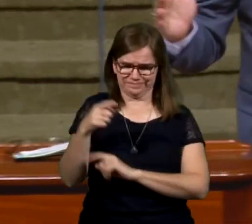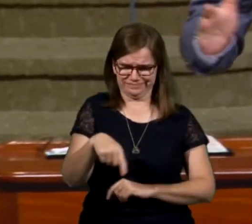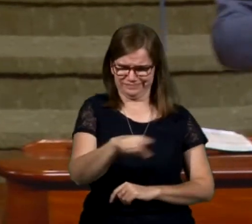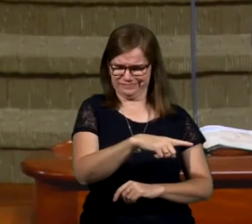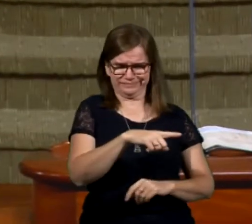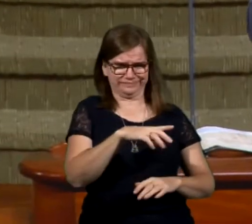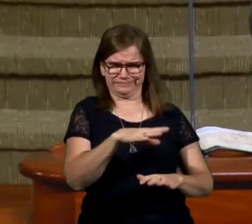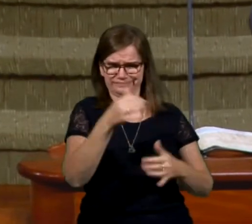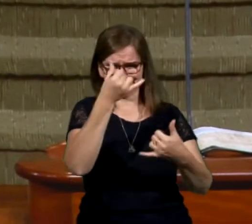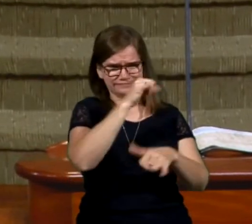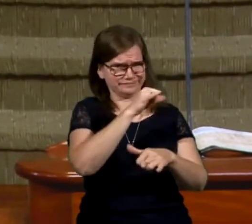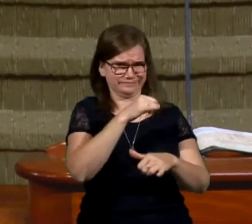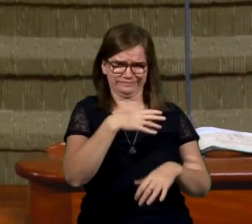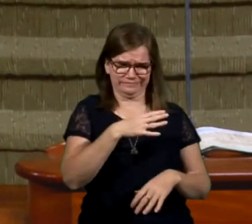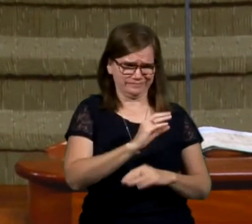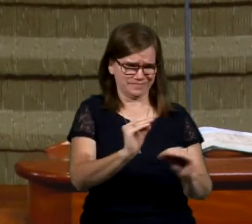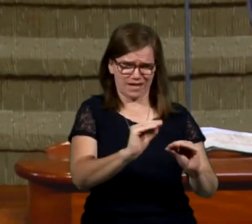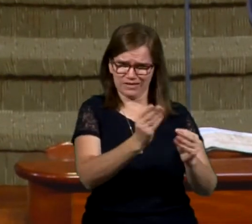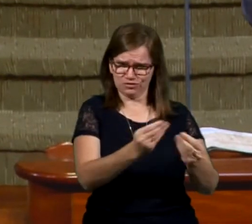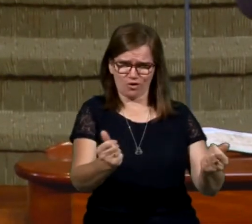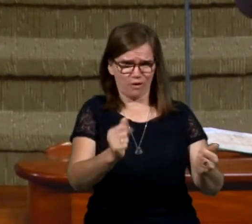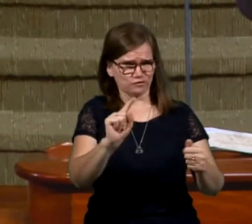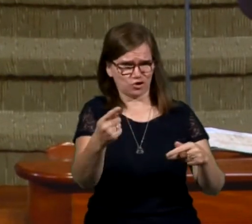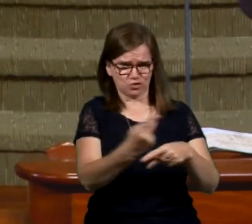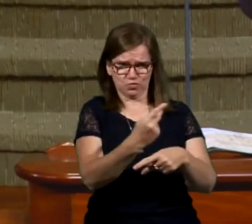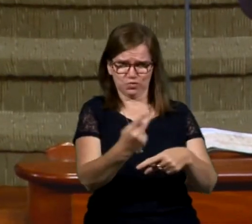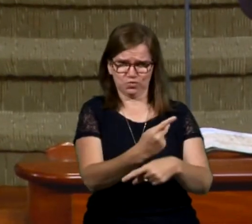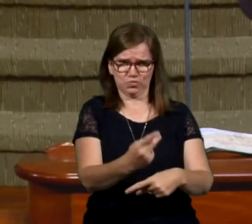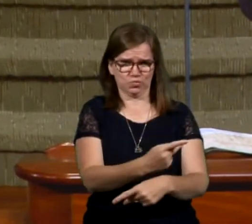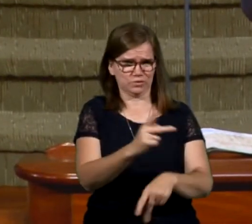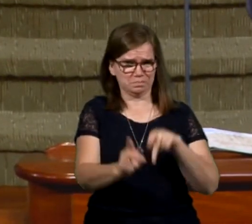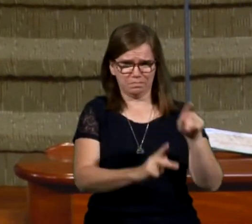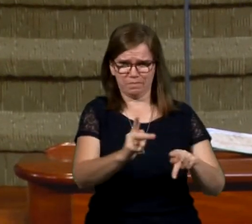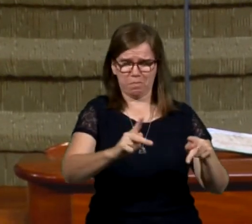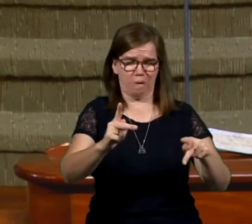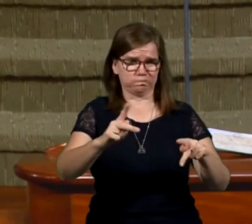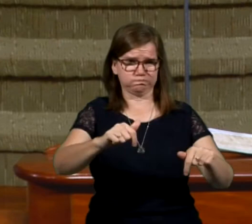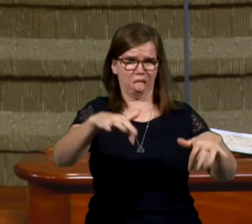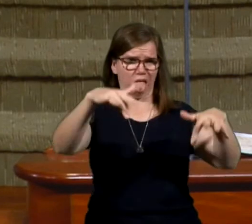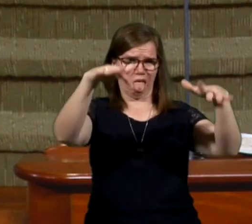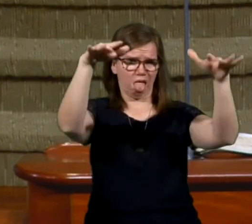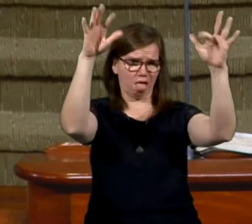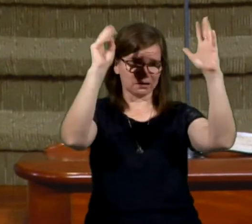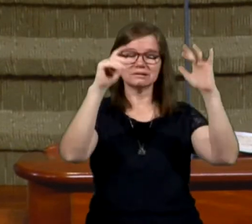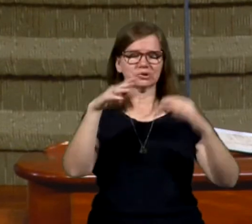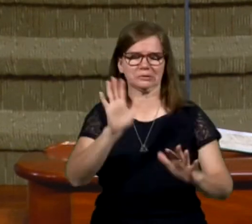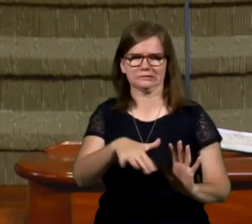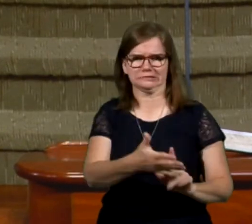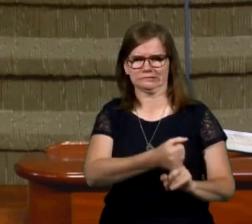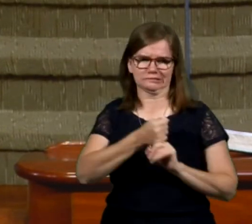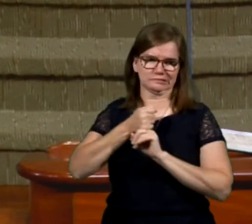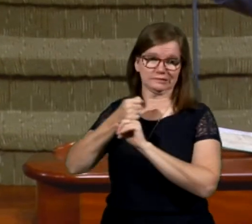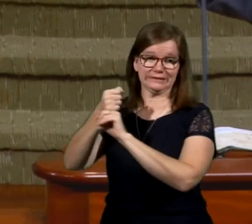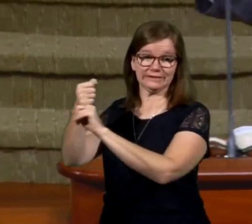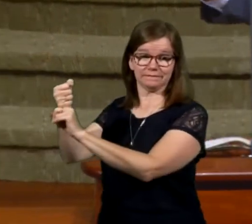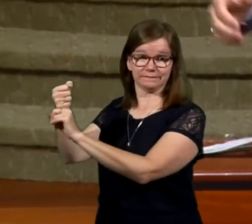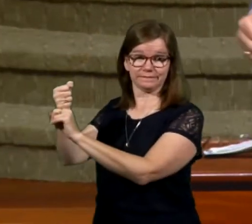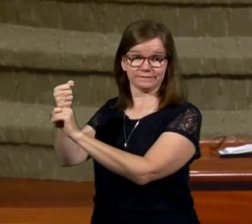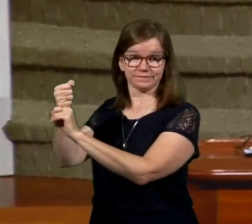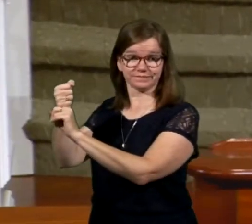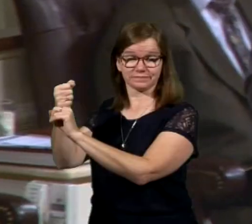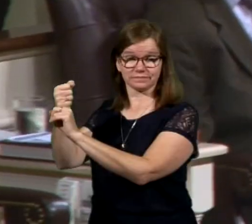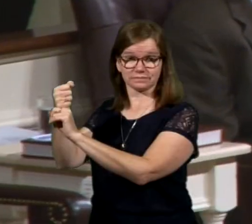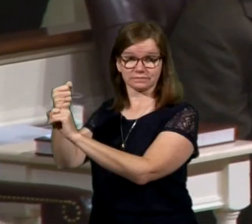not going to work, and nothing's being solved here except for getting more people excited. Get him out. And they brought him